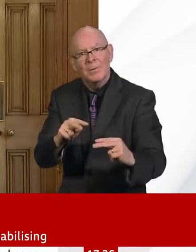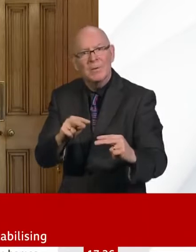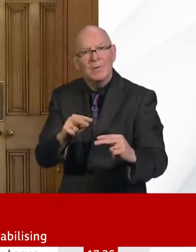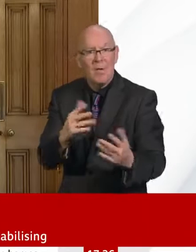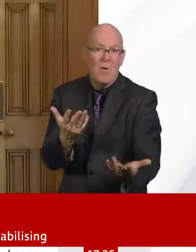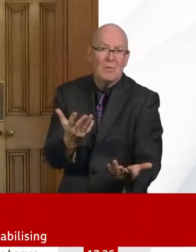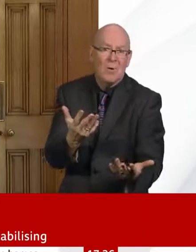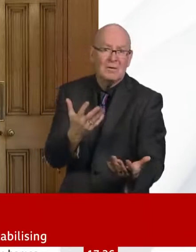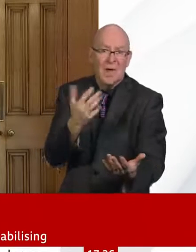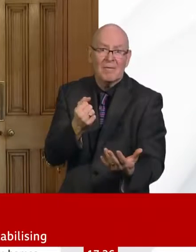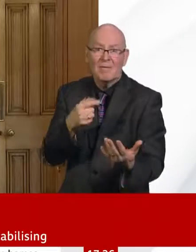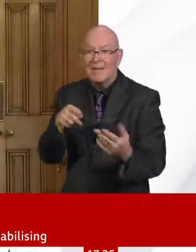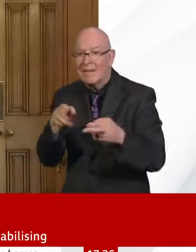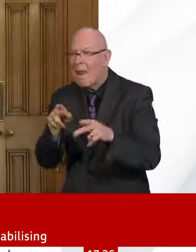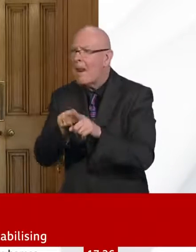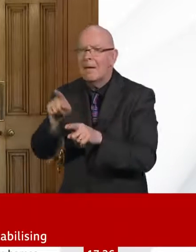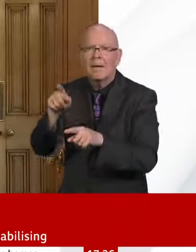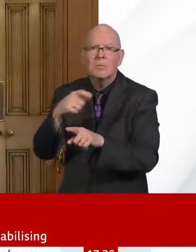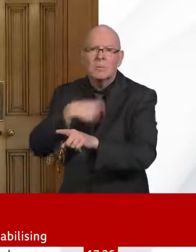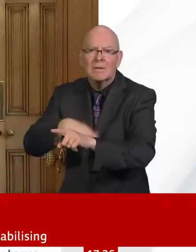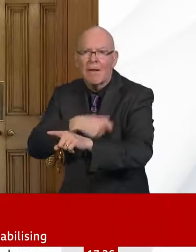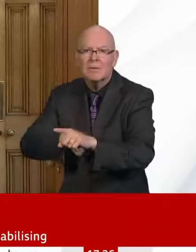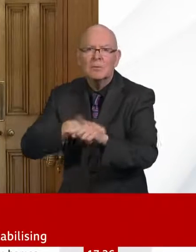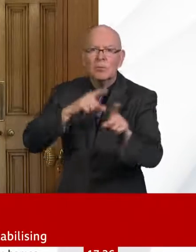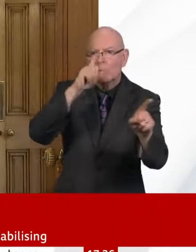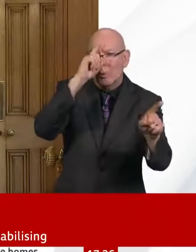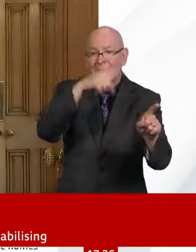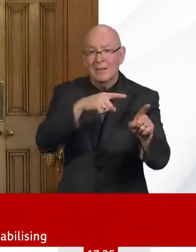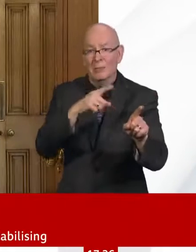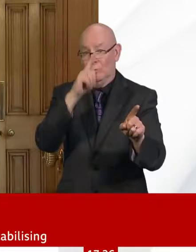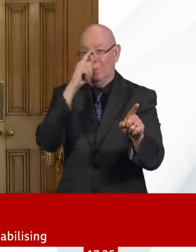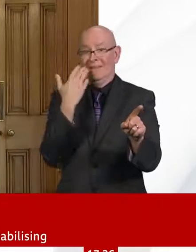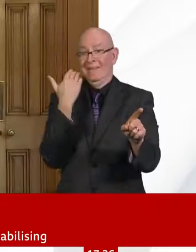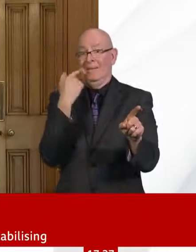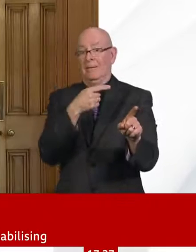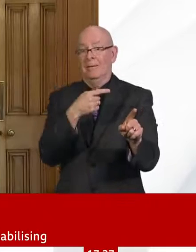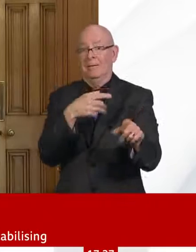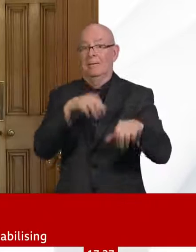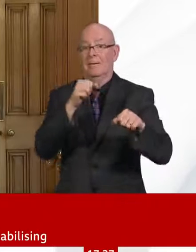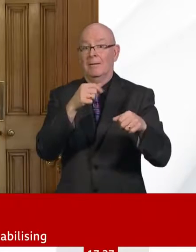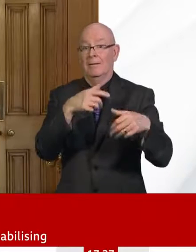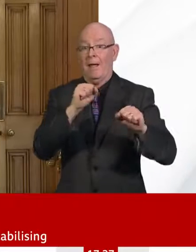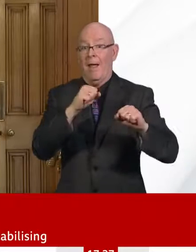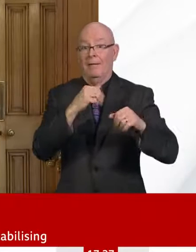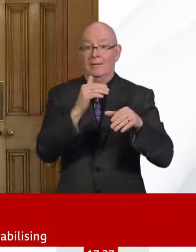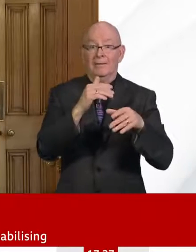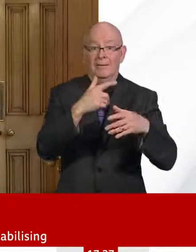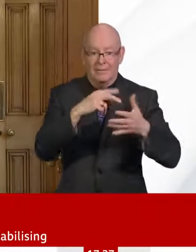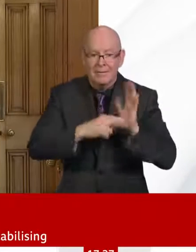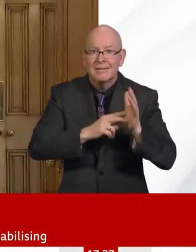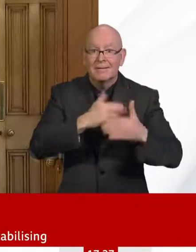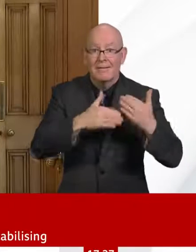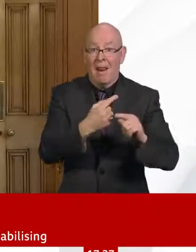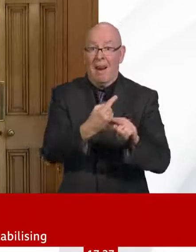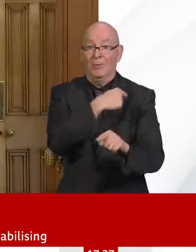improve from. What I would say is there's first, there's an economic and fiscal question as to whether it would be the right intervention for us. We are also doing a lot of direct